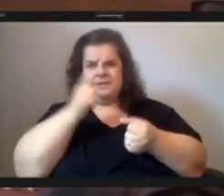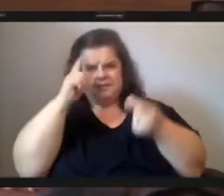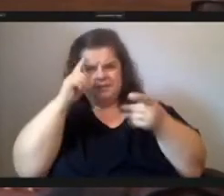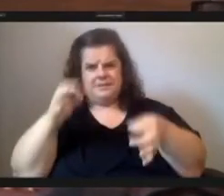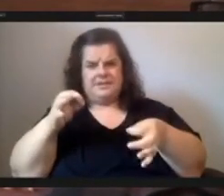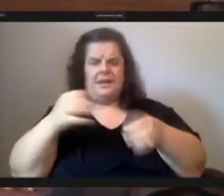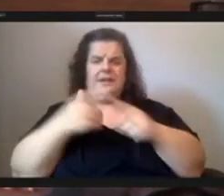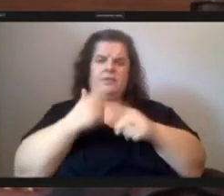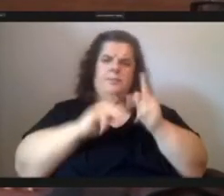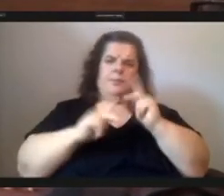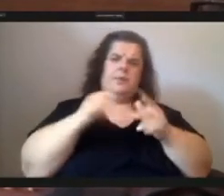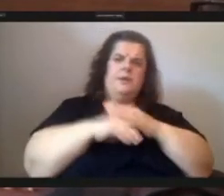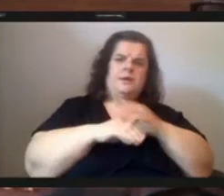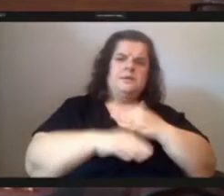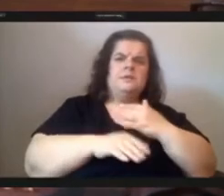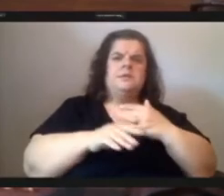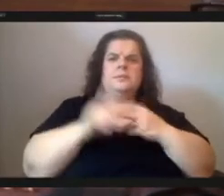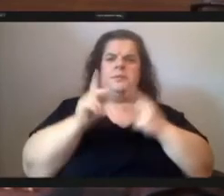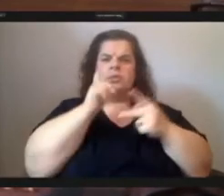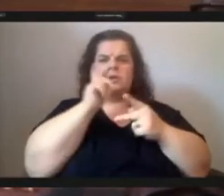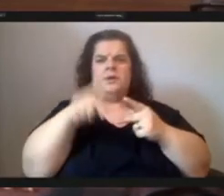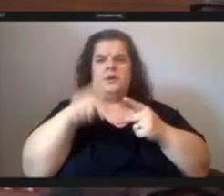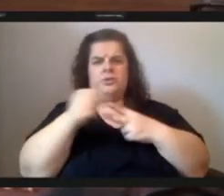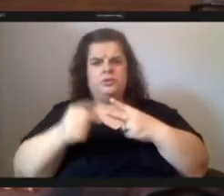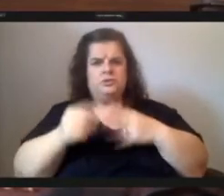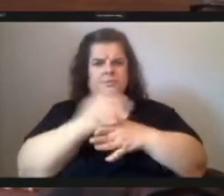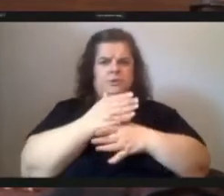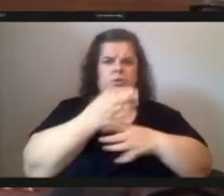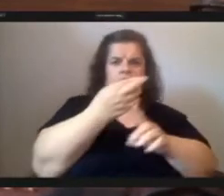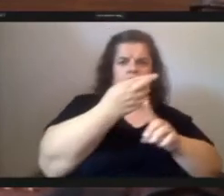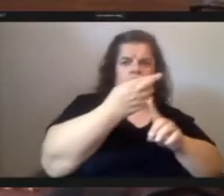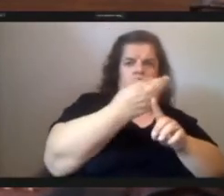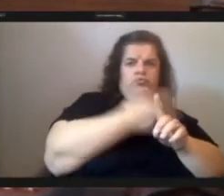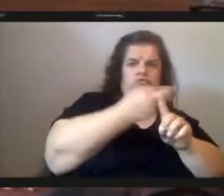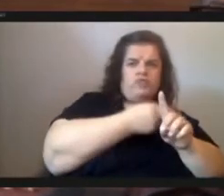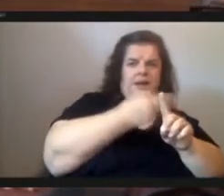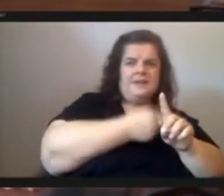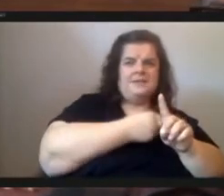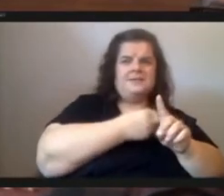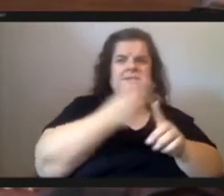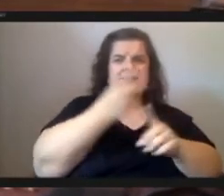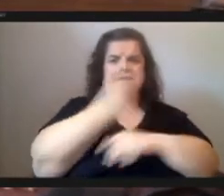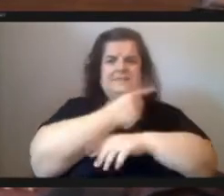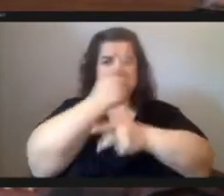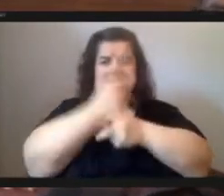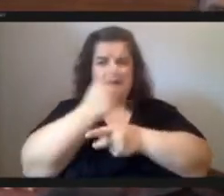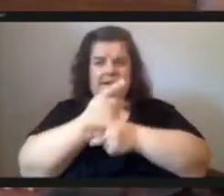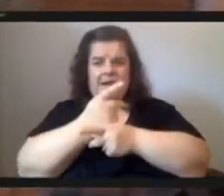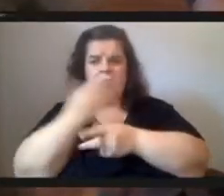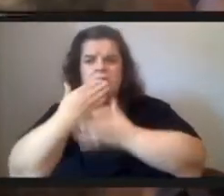shouldn't have to choose between rent daycare or good food thank you